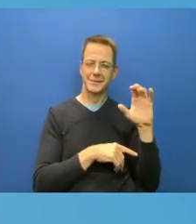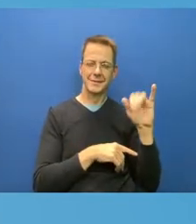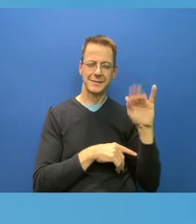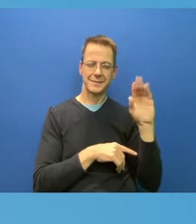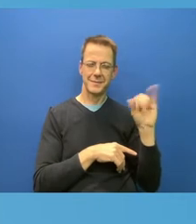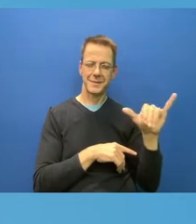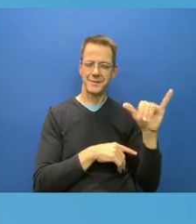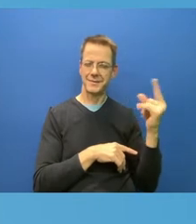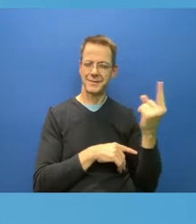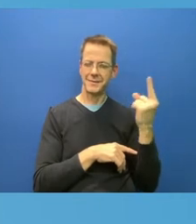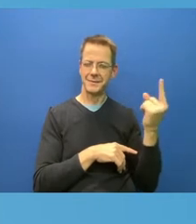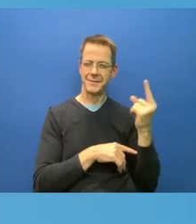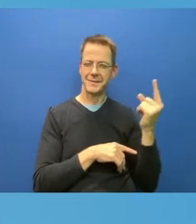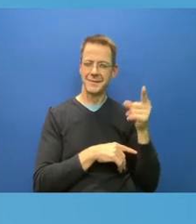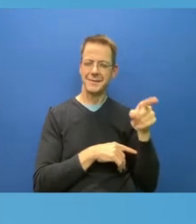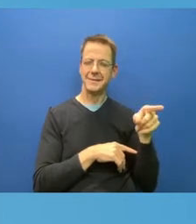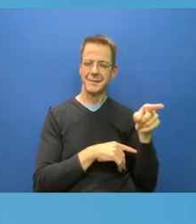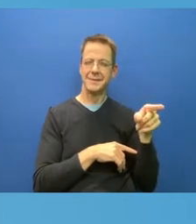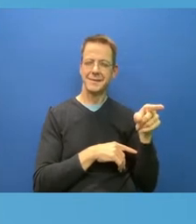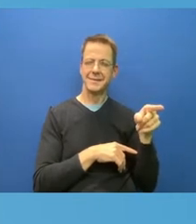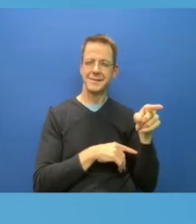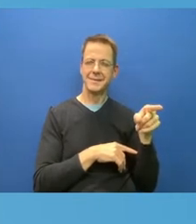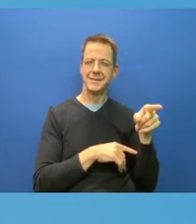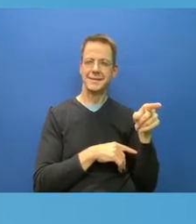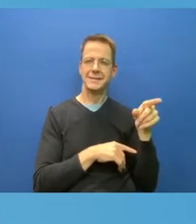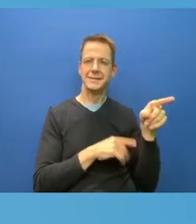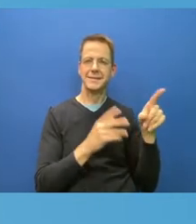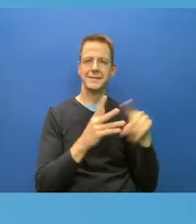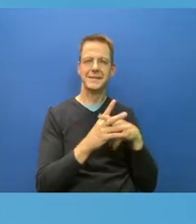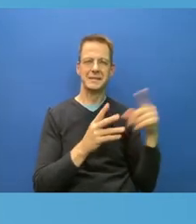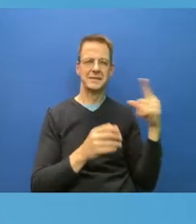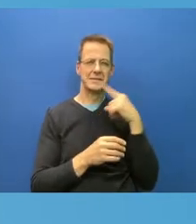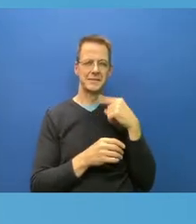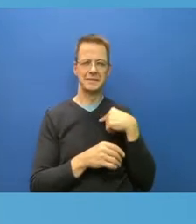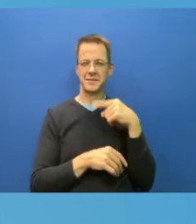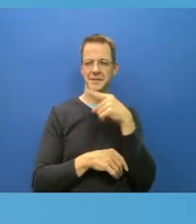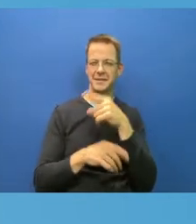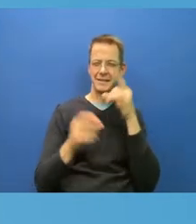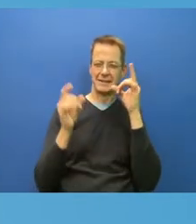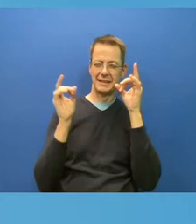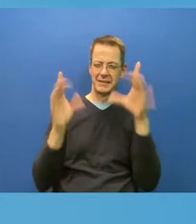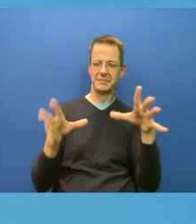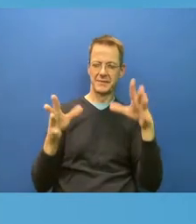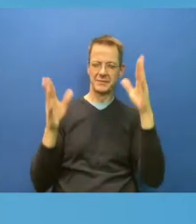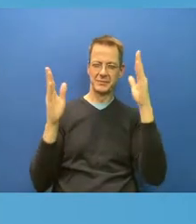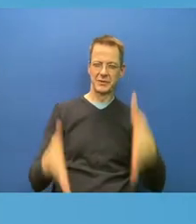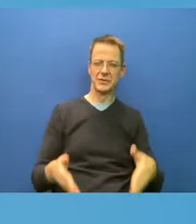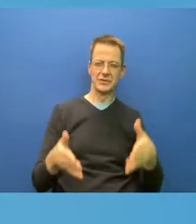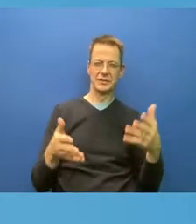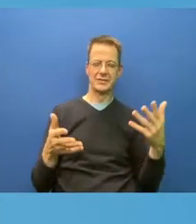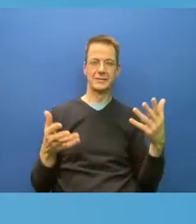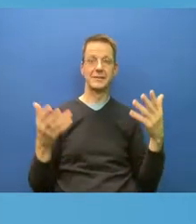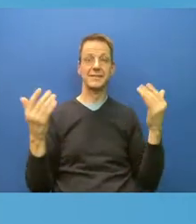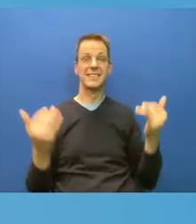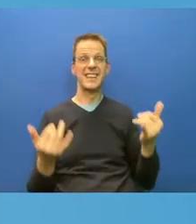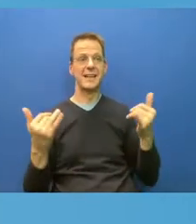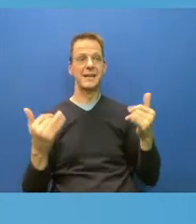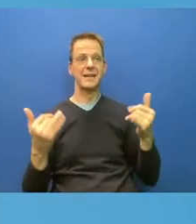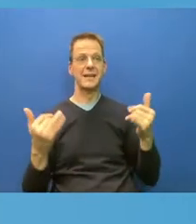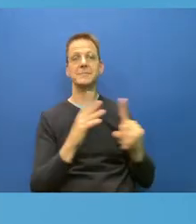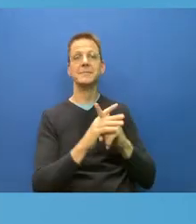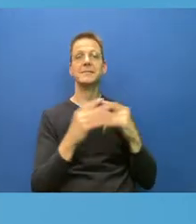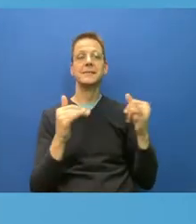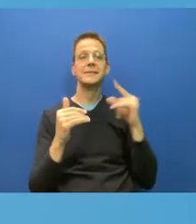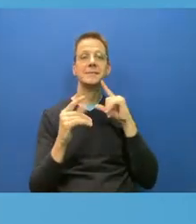terrible person. So today, Gucci Boy actually popped up in my Twitter mentions and said, 99% of the time, I